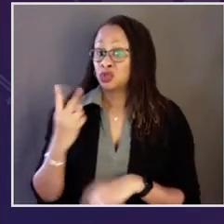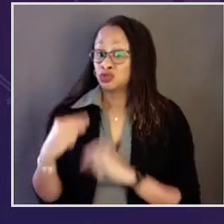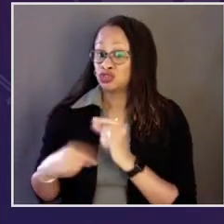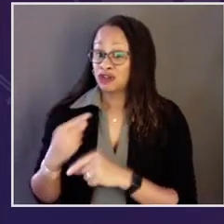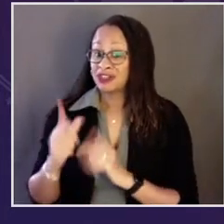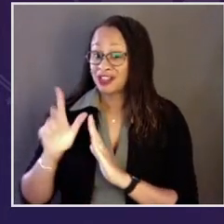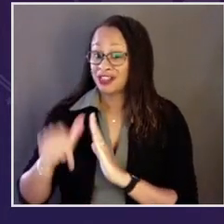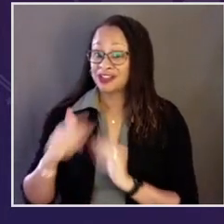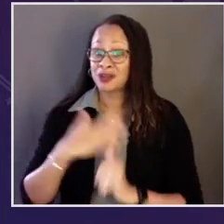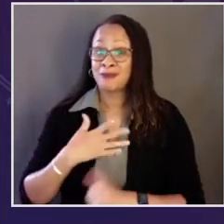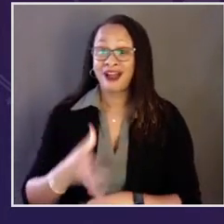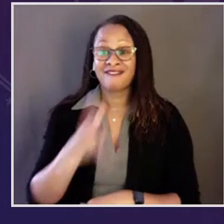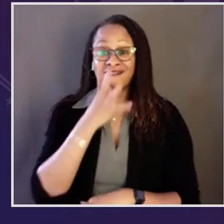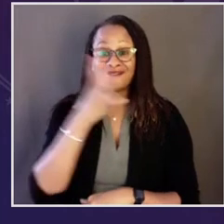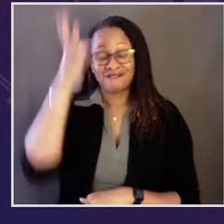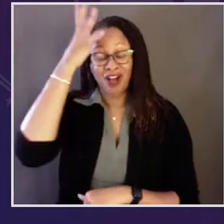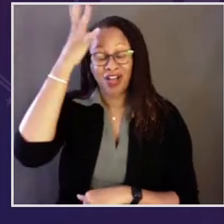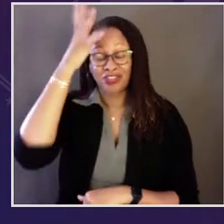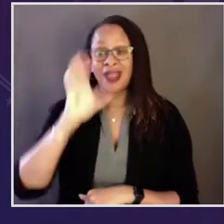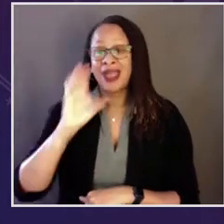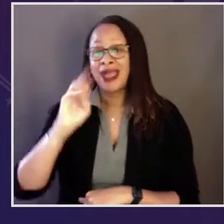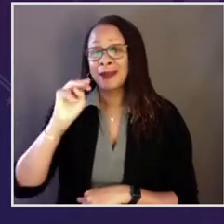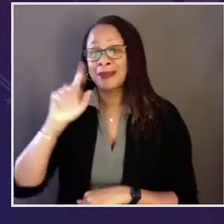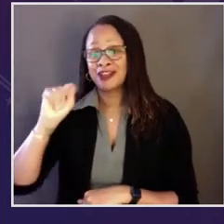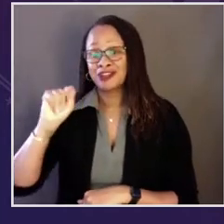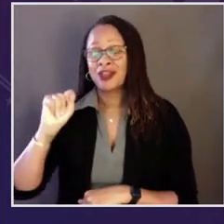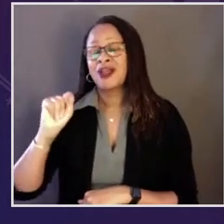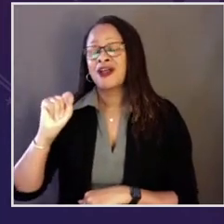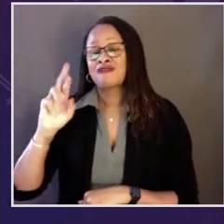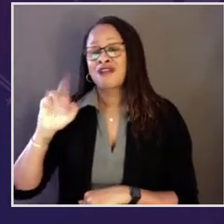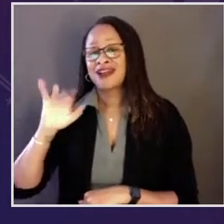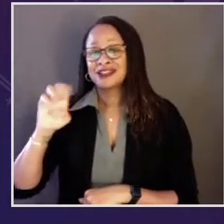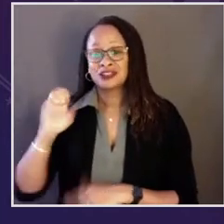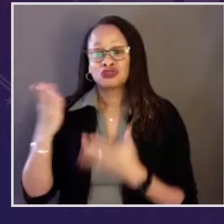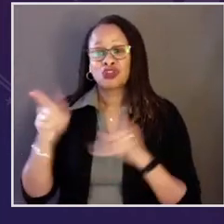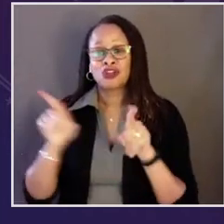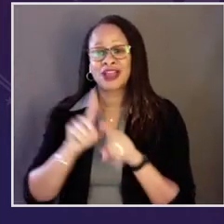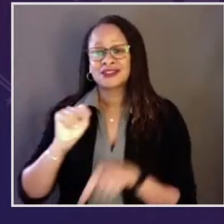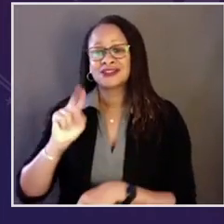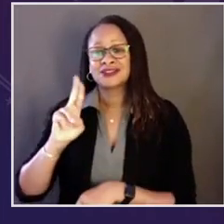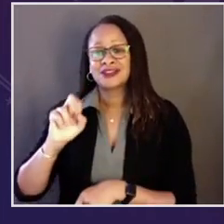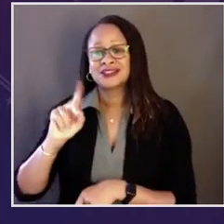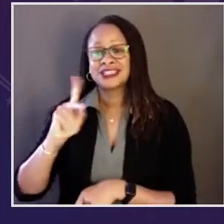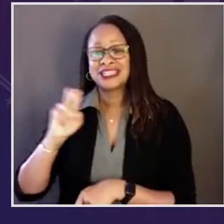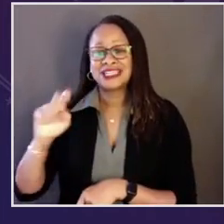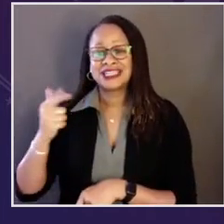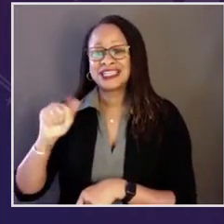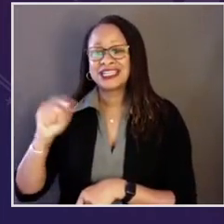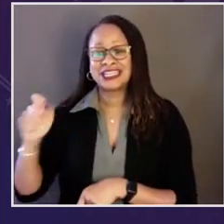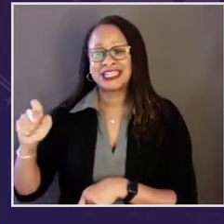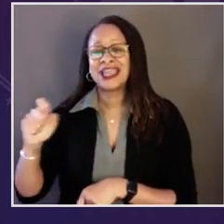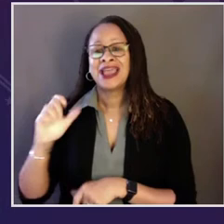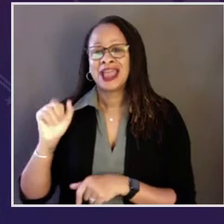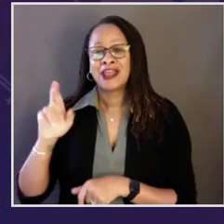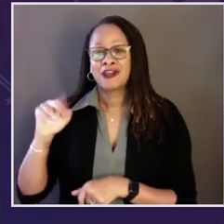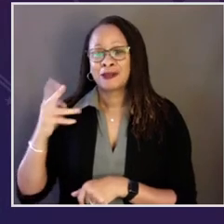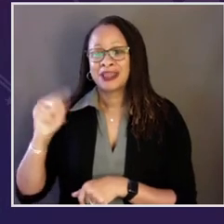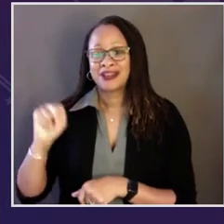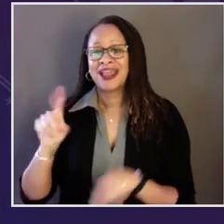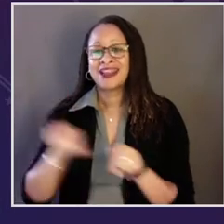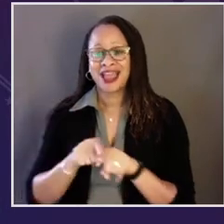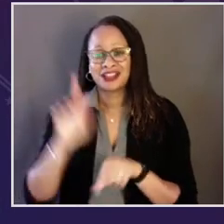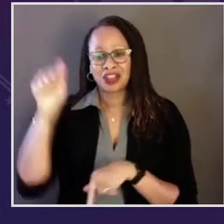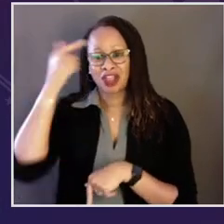educations. Two generations later, my father, Emmett Rice, served as a Tuskegee Airman